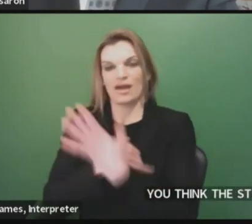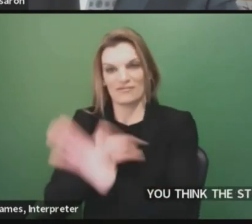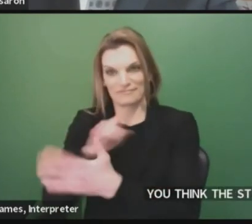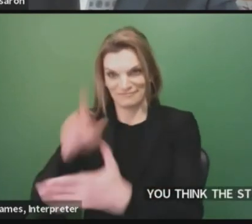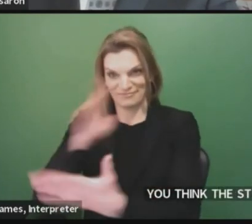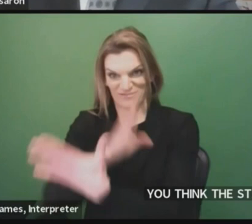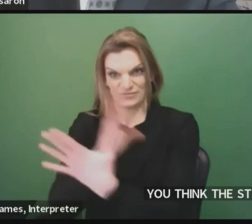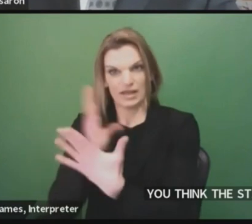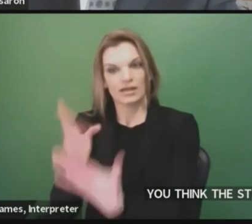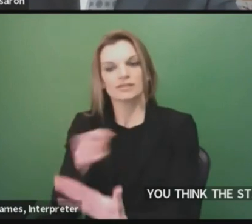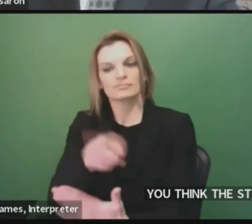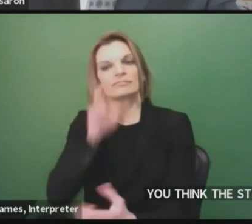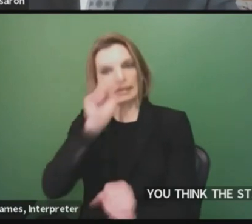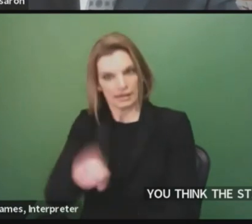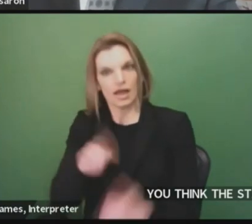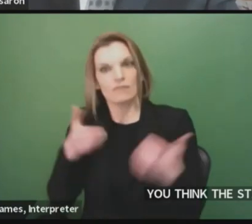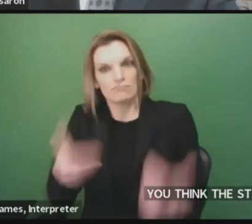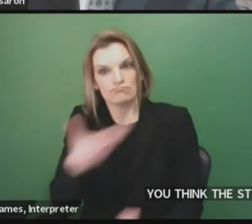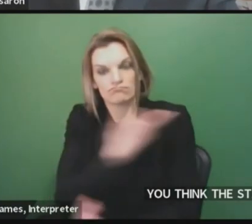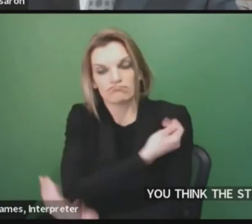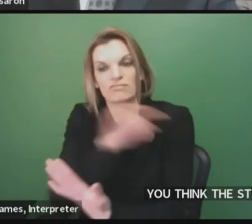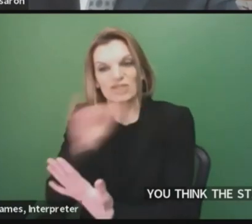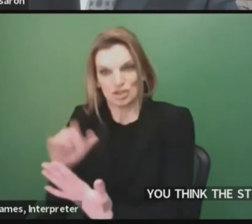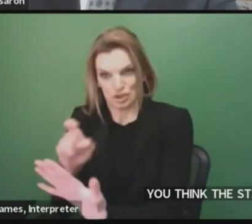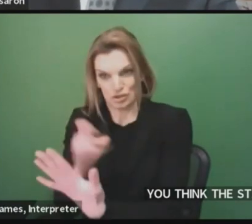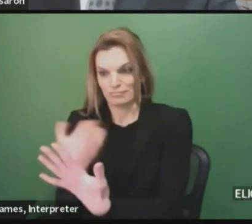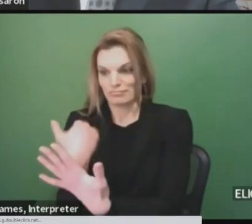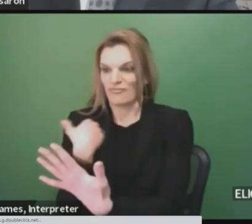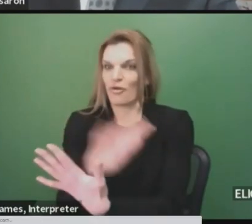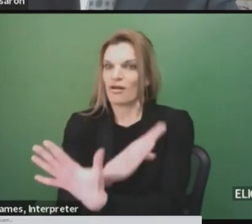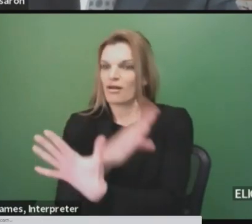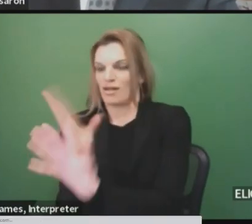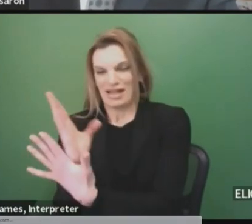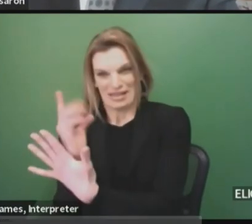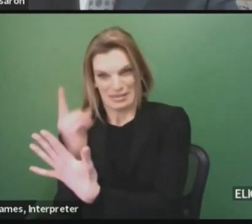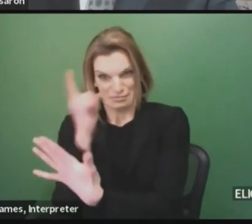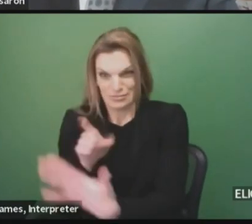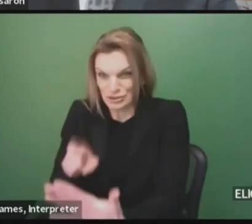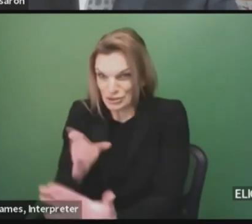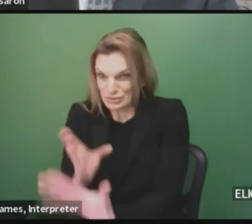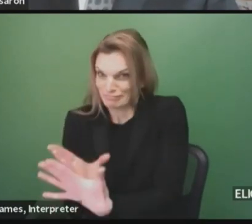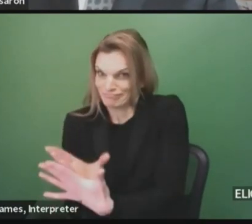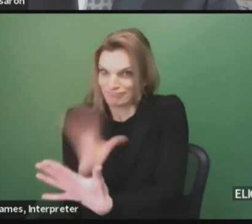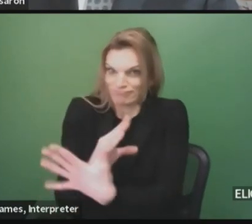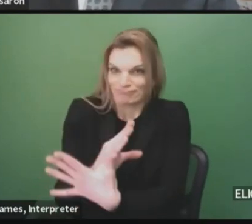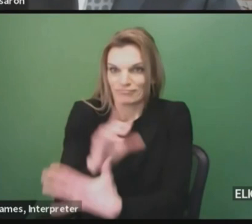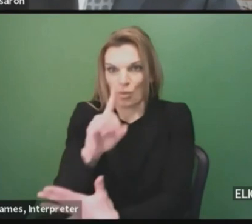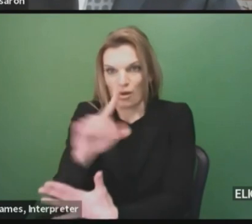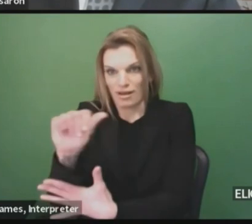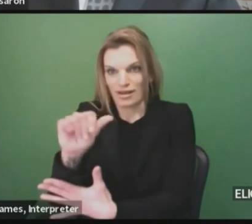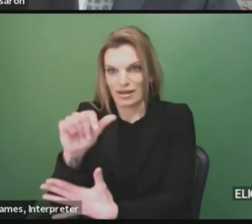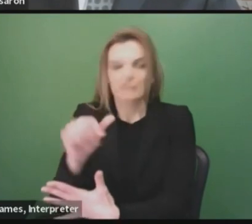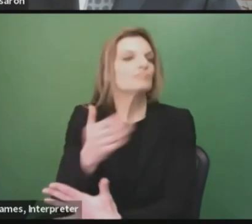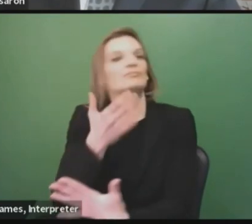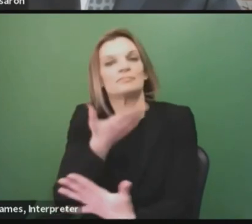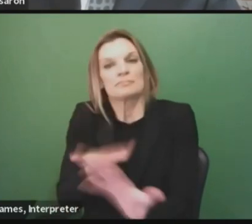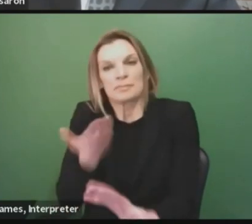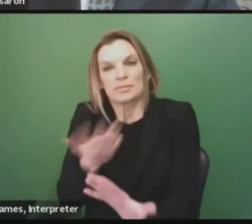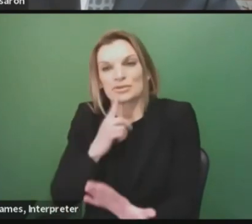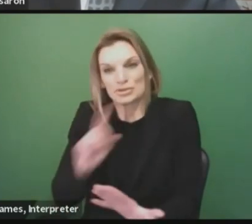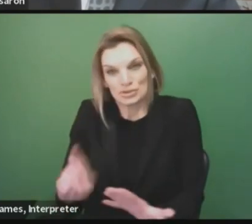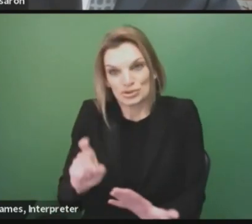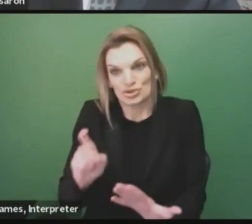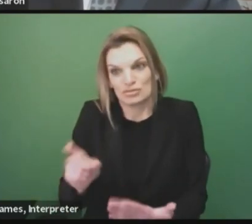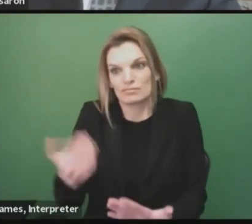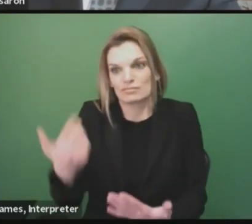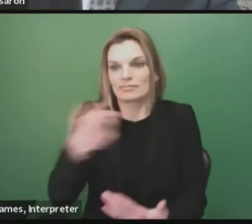given the shortage of available vaccines that that might help alleviate the crush of appointments that are